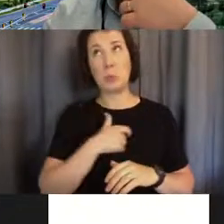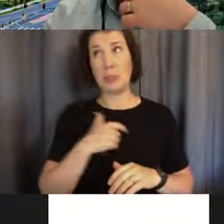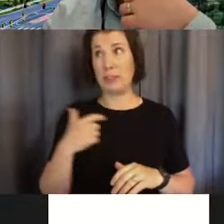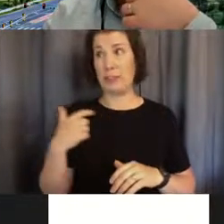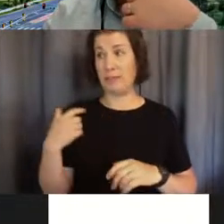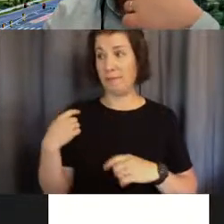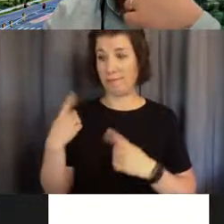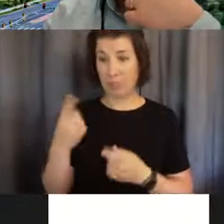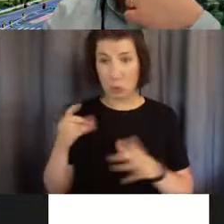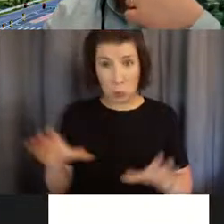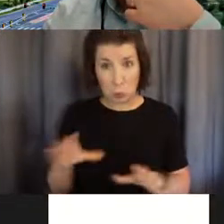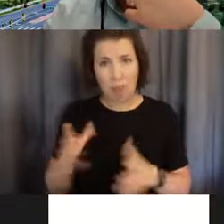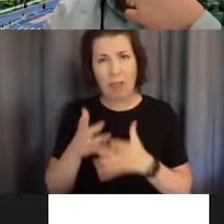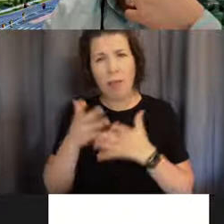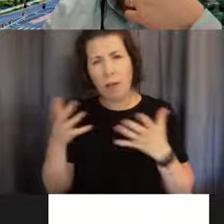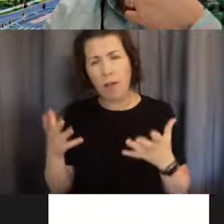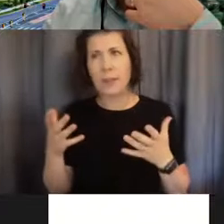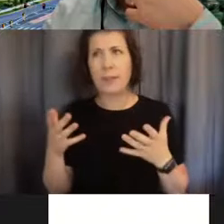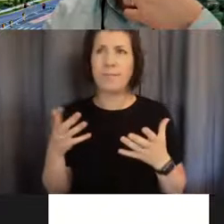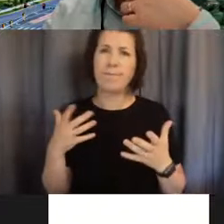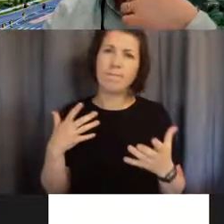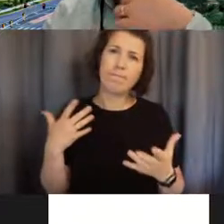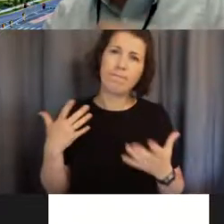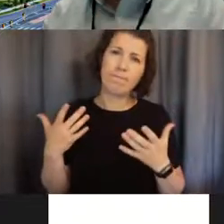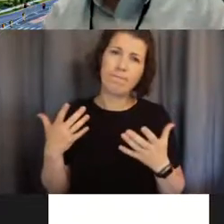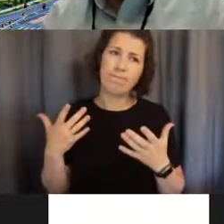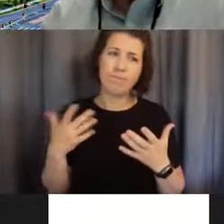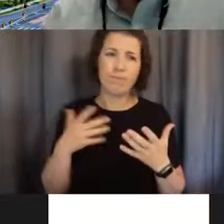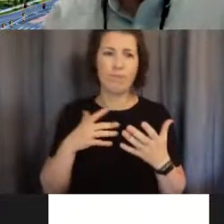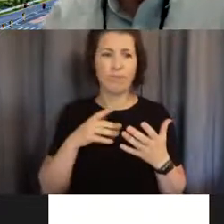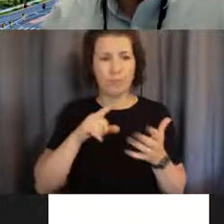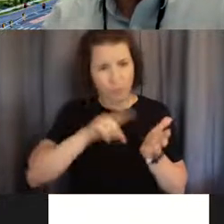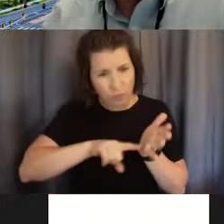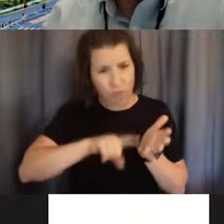to approach that goal.